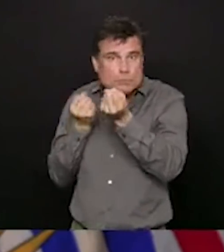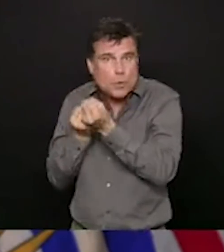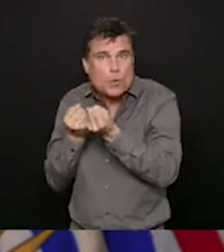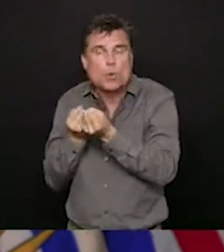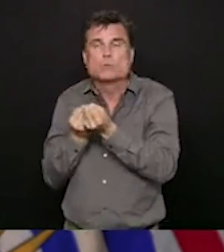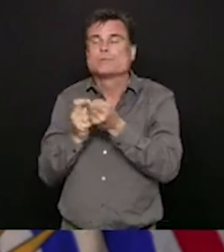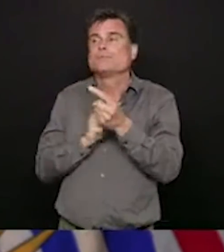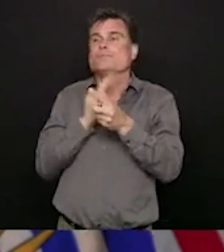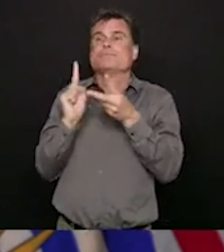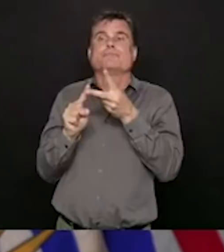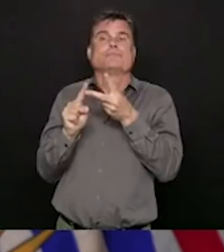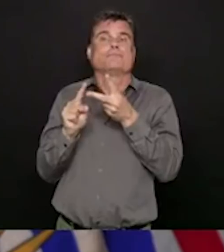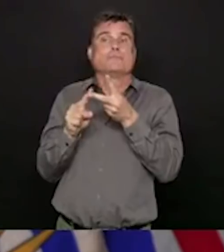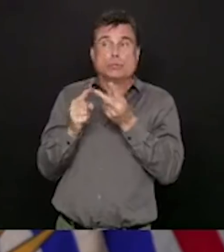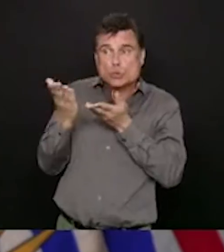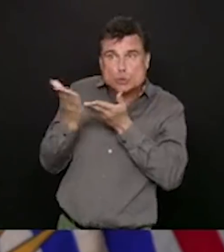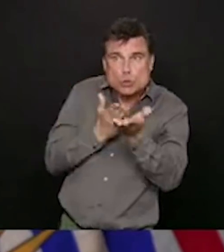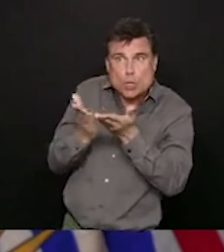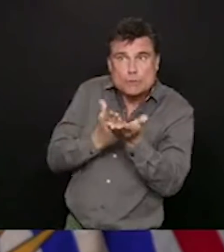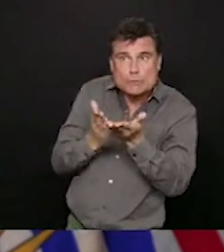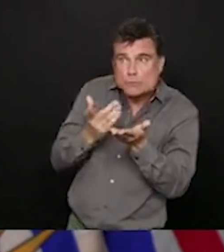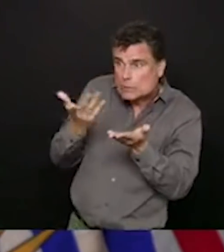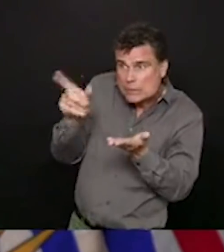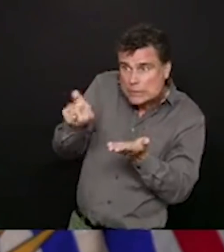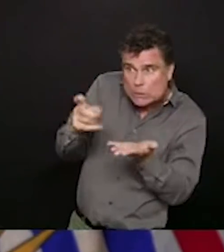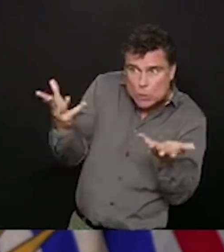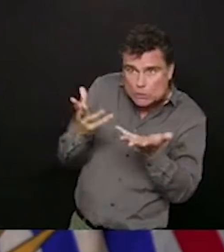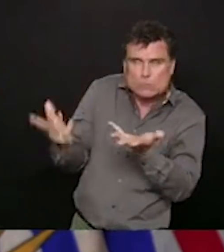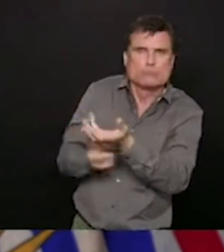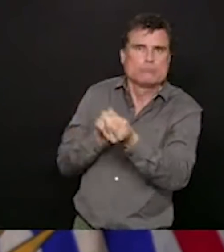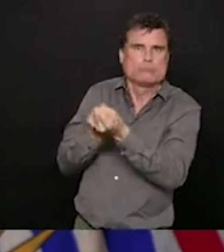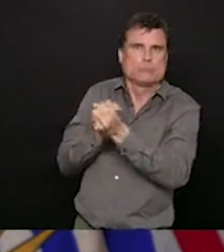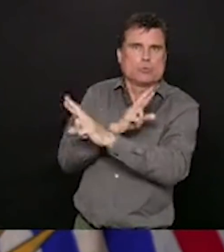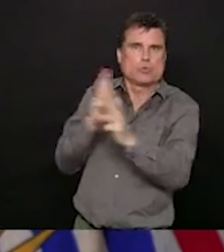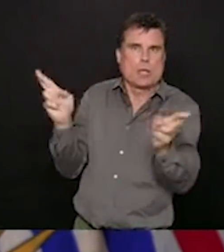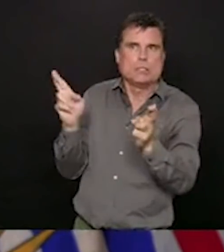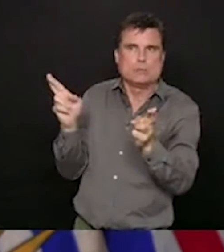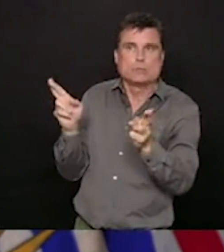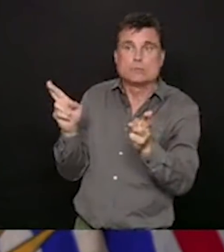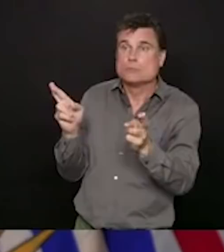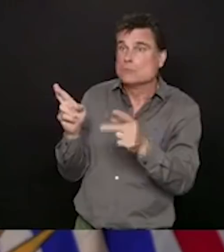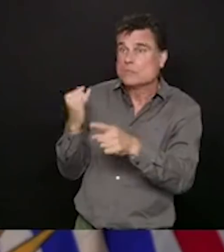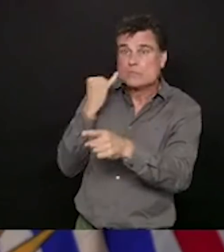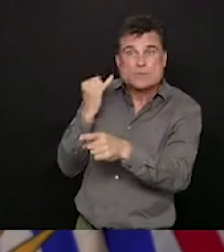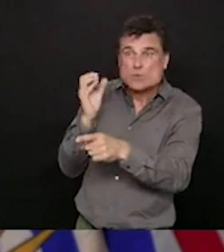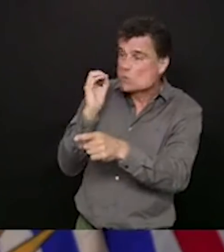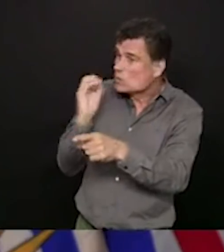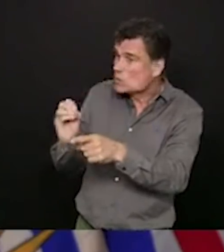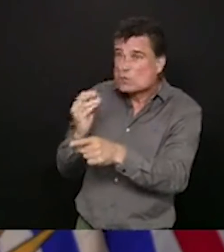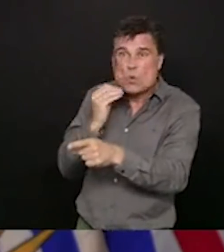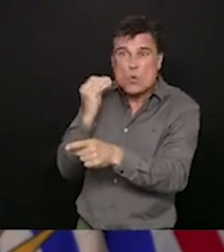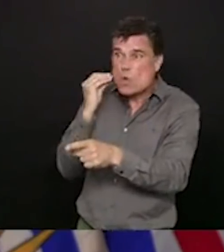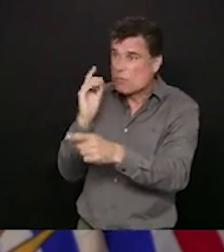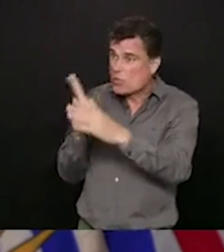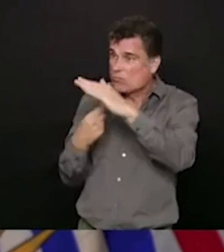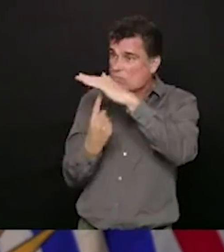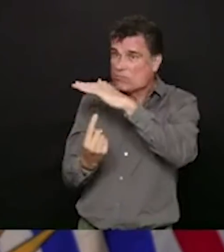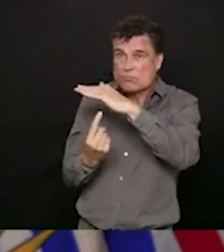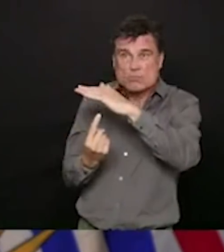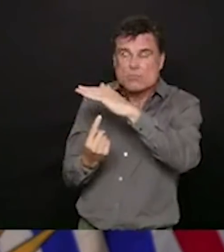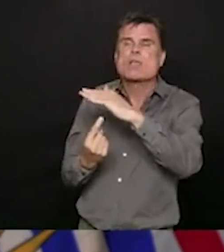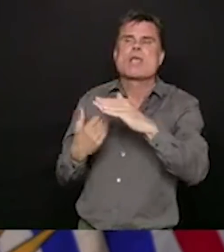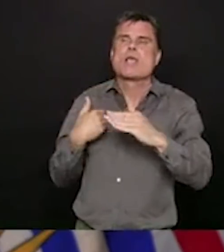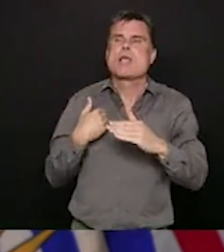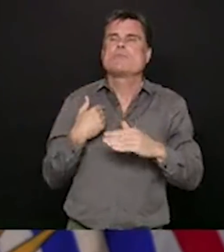to be able to effectively quarantine. Some of those people have finished their quarantine and are now going to our farms across the